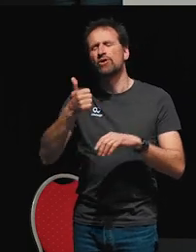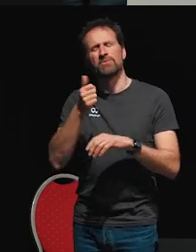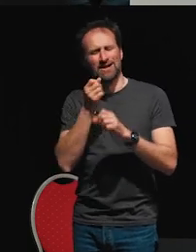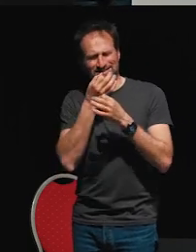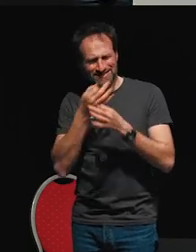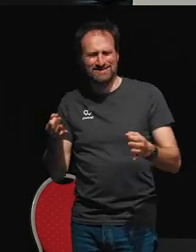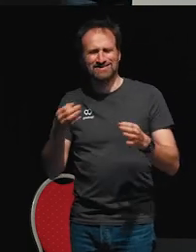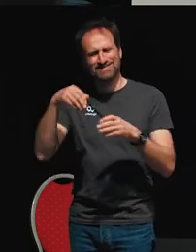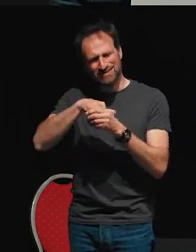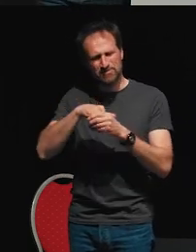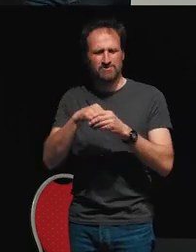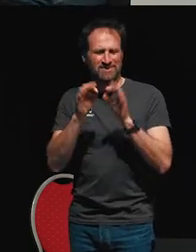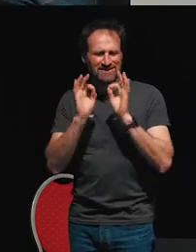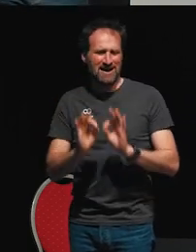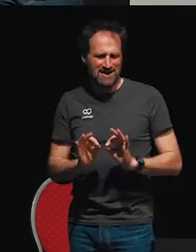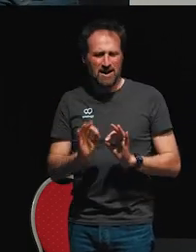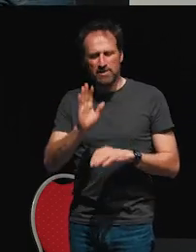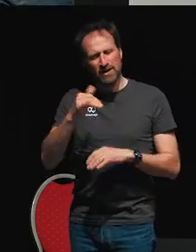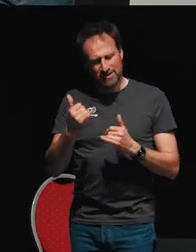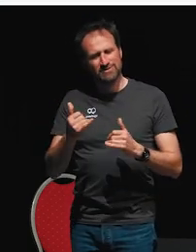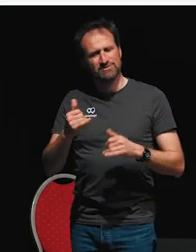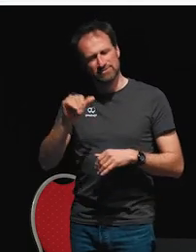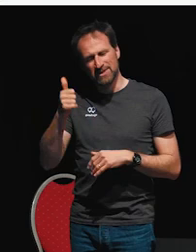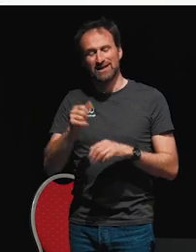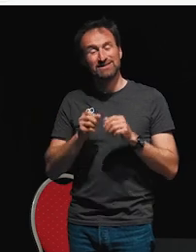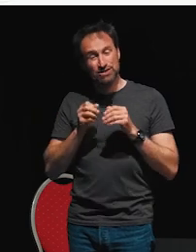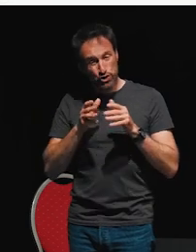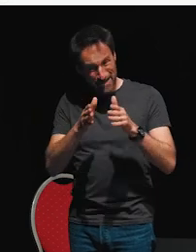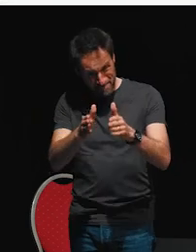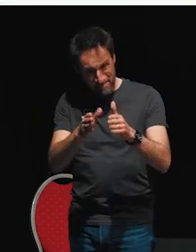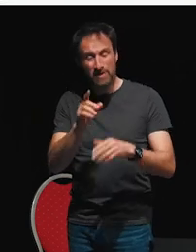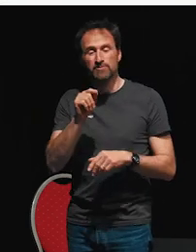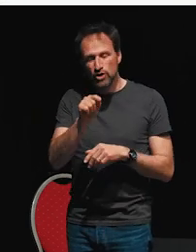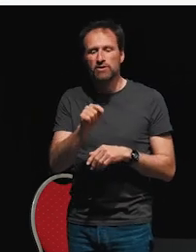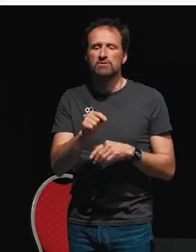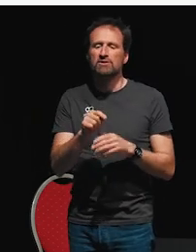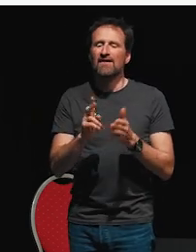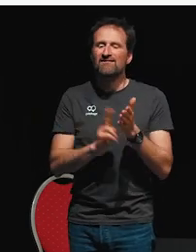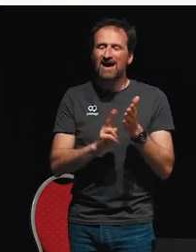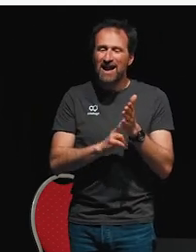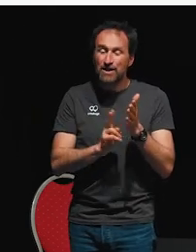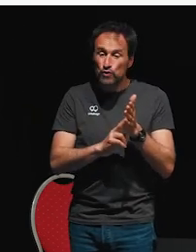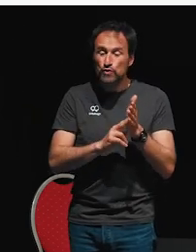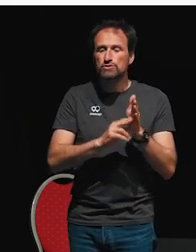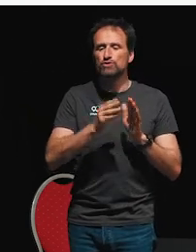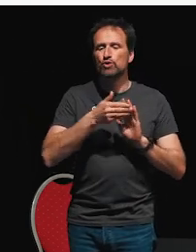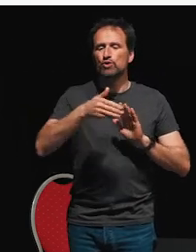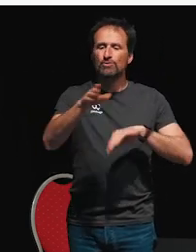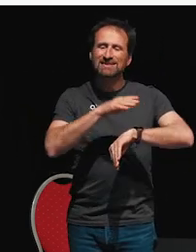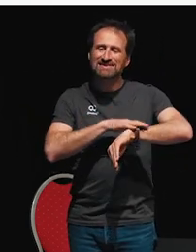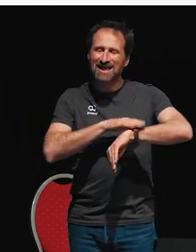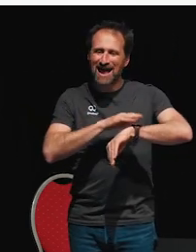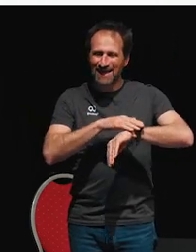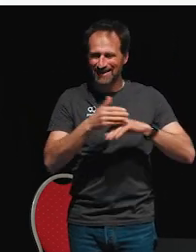RxJS. So streams are a type that emits values over time. That means that a stream is characterized both by